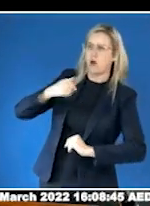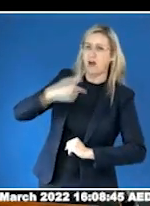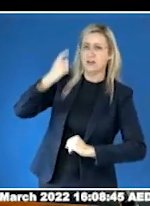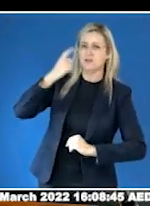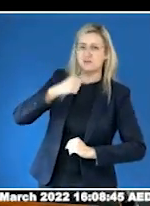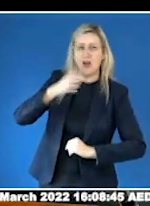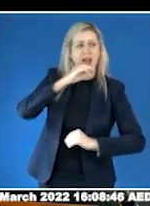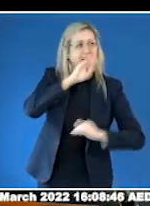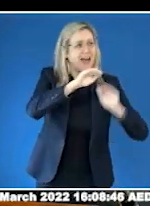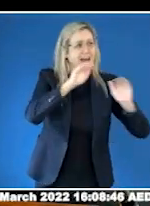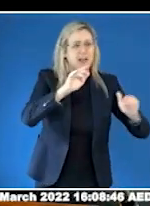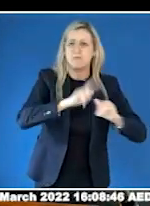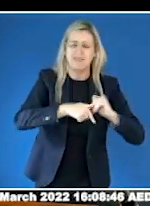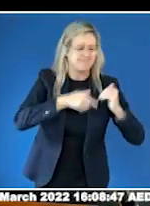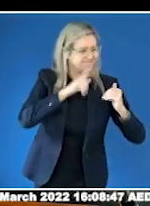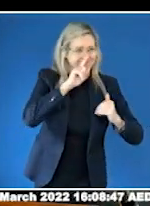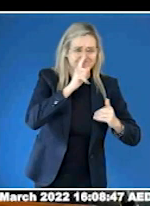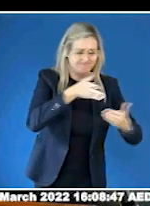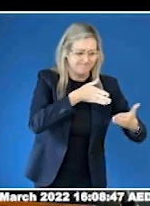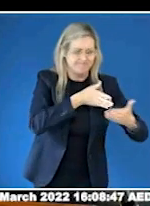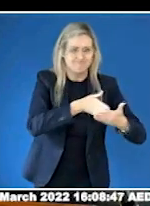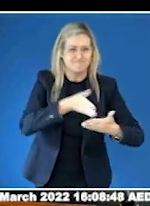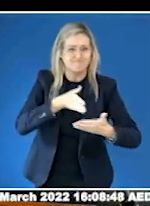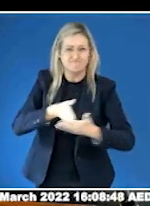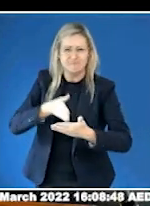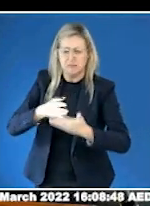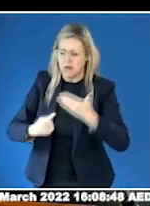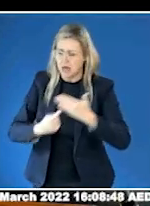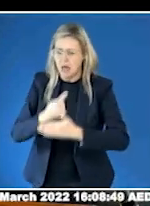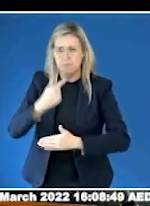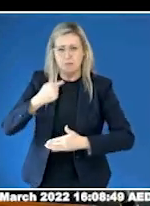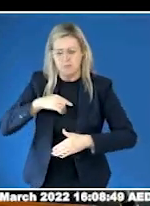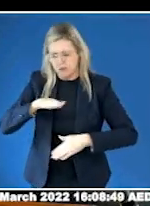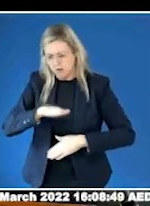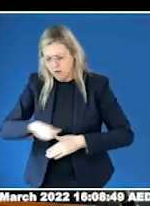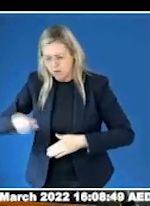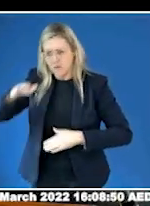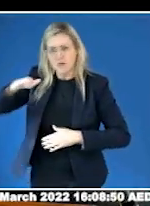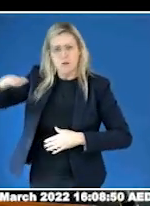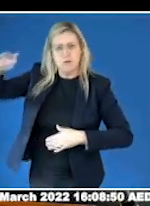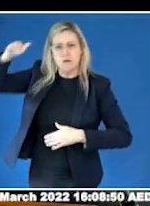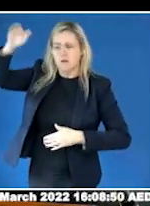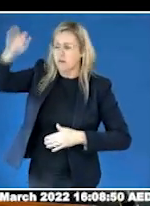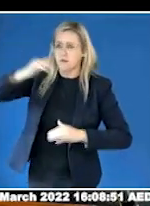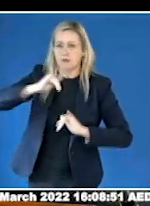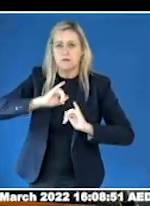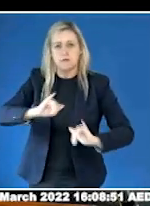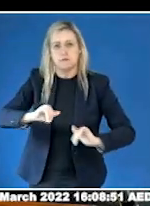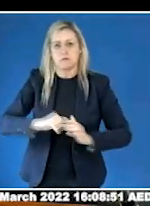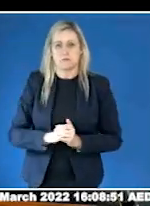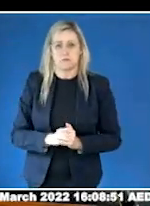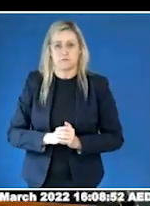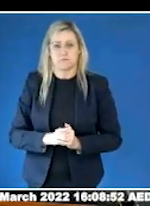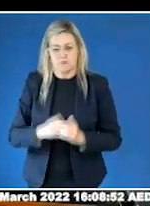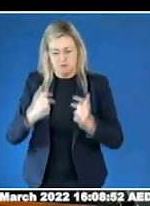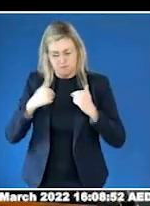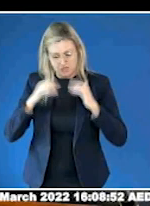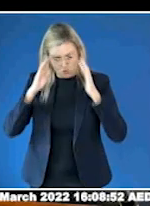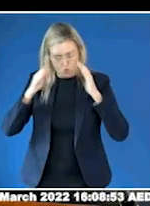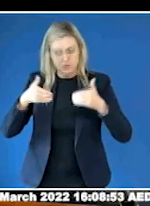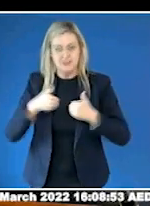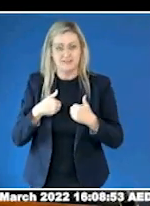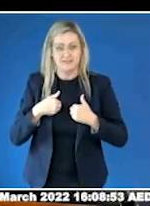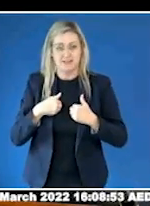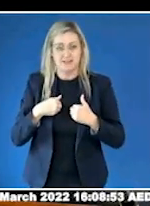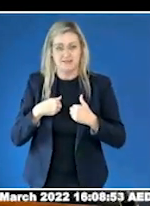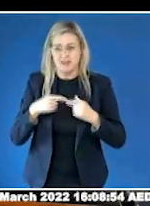Unfortunately, stories like mine are all too common amongst the autistic community. It's no wonder that so-called high-functioning autistic women are 13 more